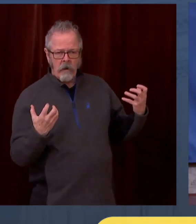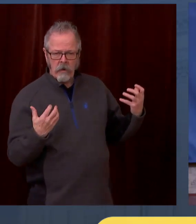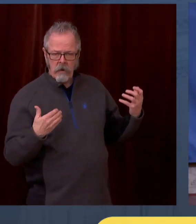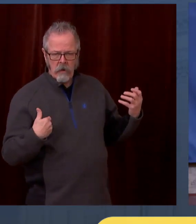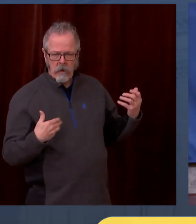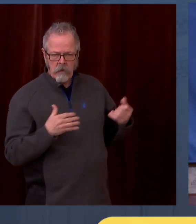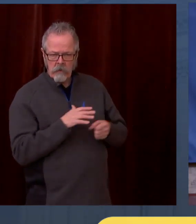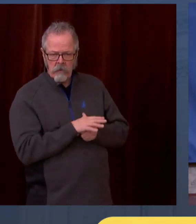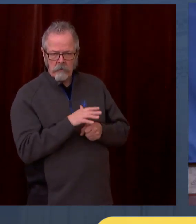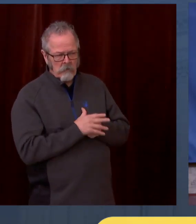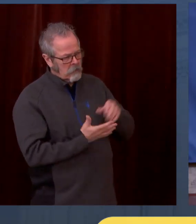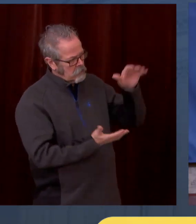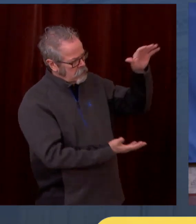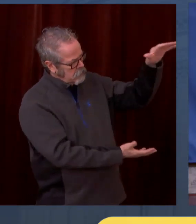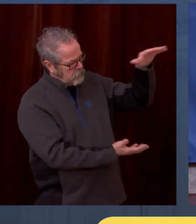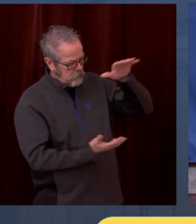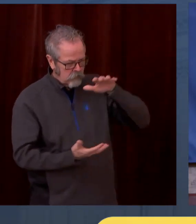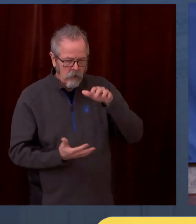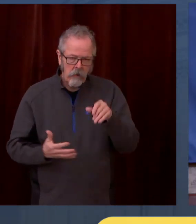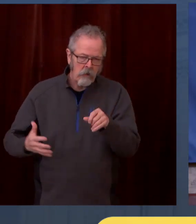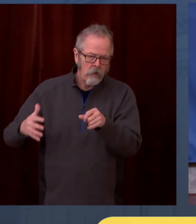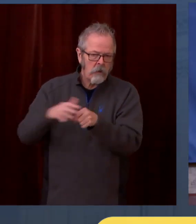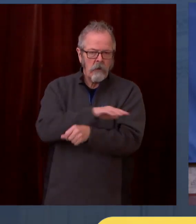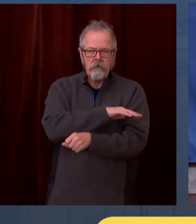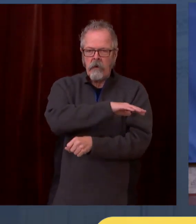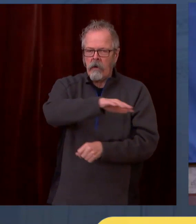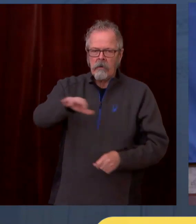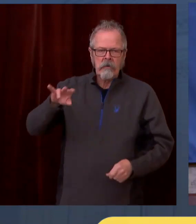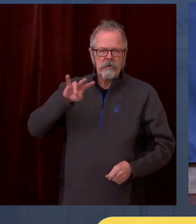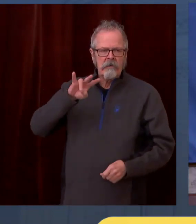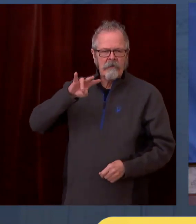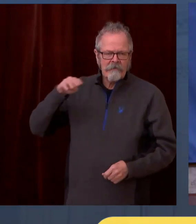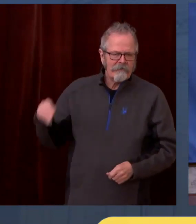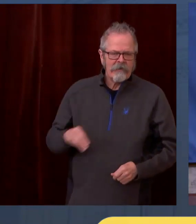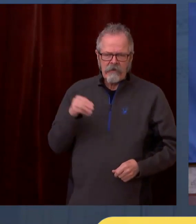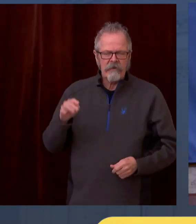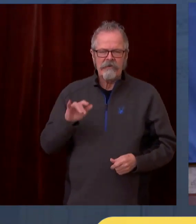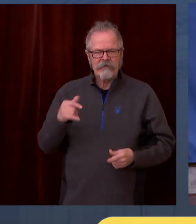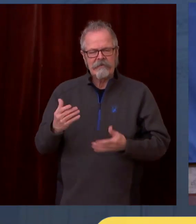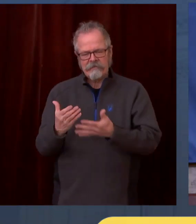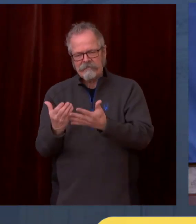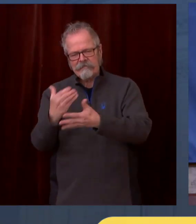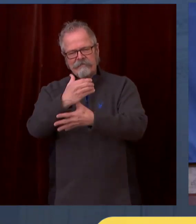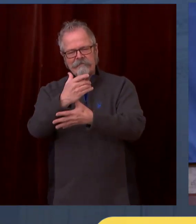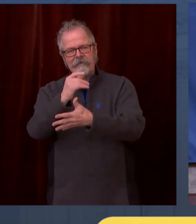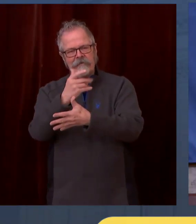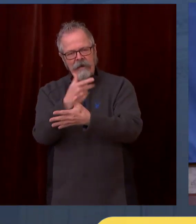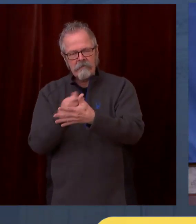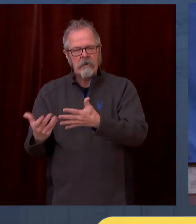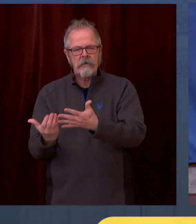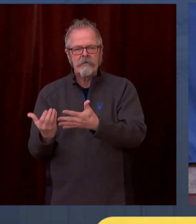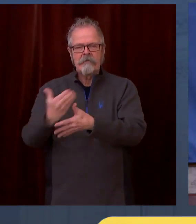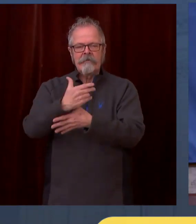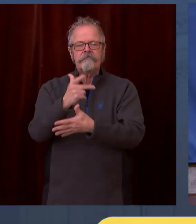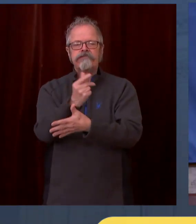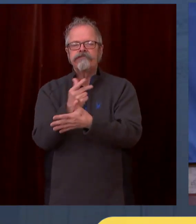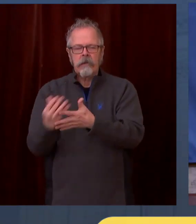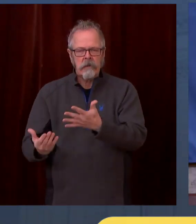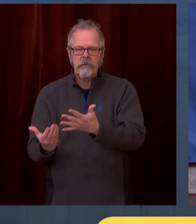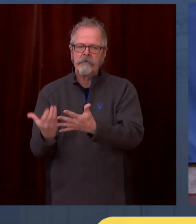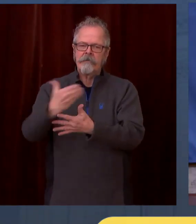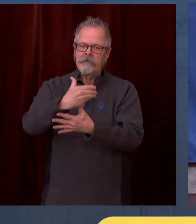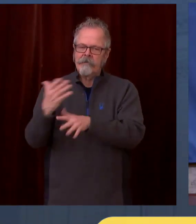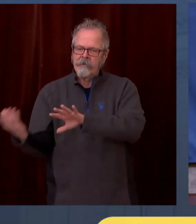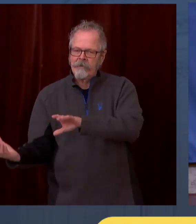hard prioritization decisions based on how we can save the most Washingtonians' lives. Now, that approach has been effective so far.